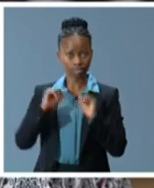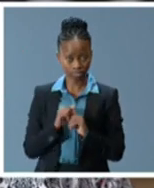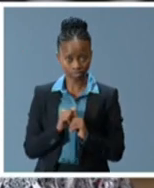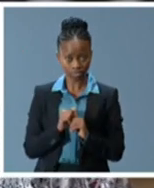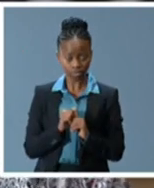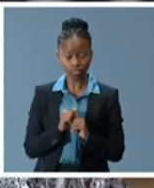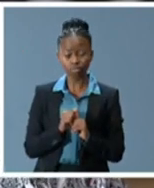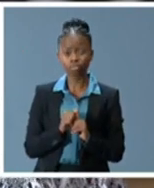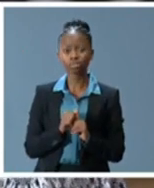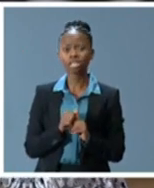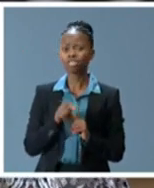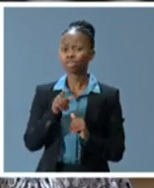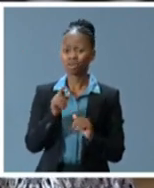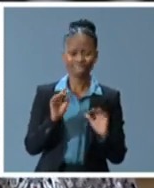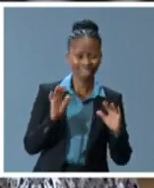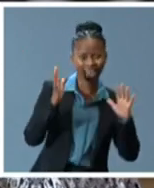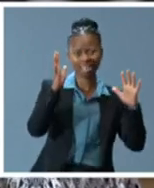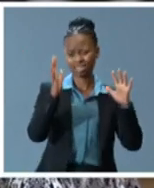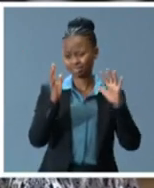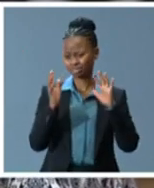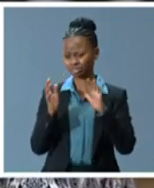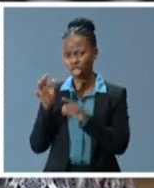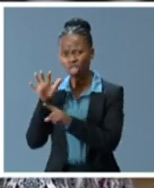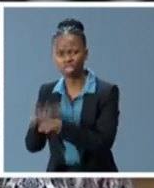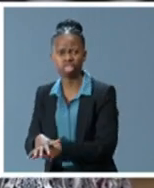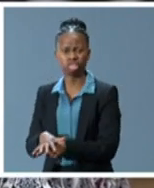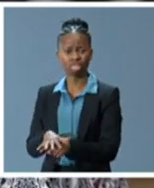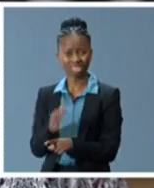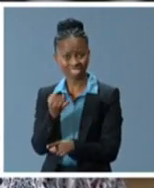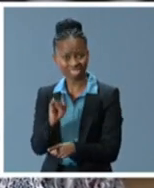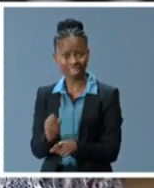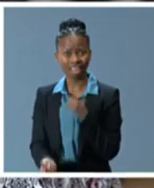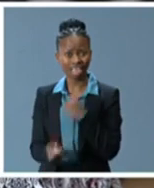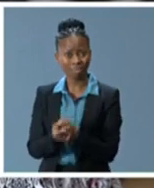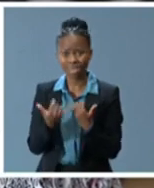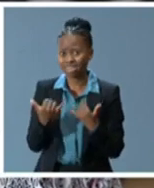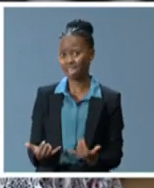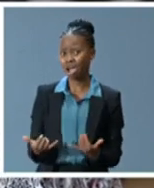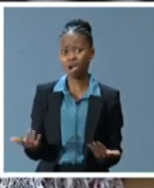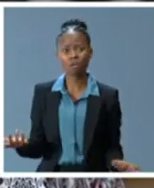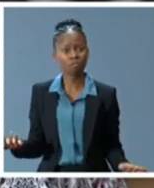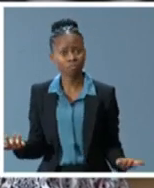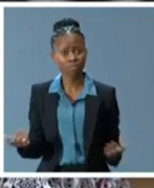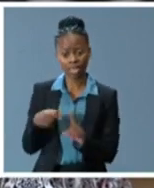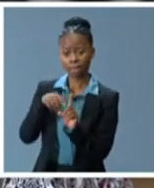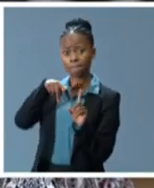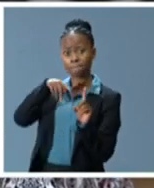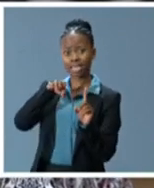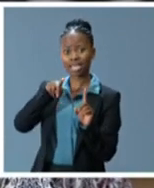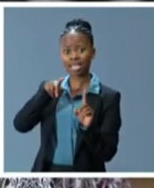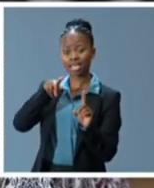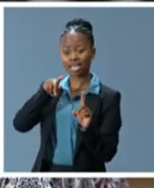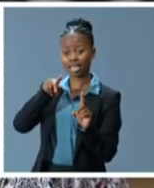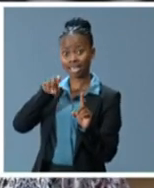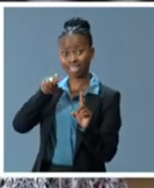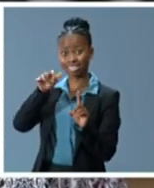cheering and condemning still lives with us in the form of what Piketty calls the global